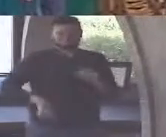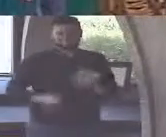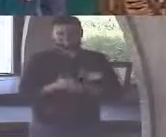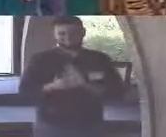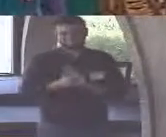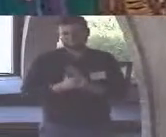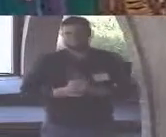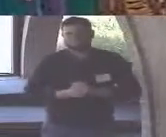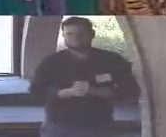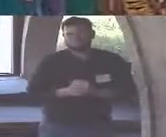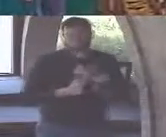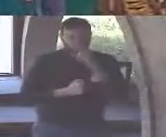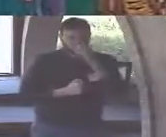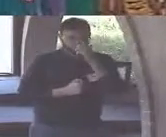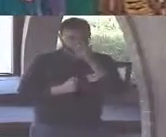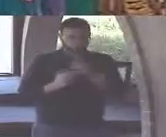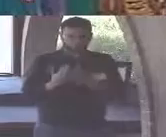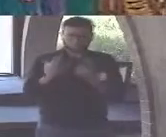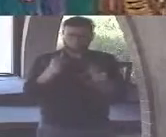so then around Friday